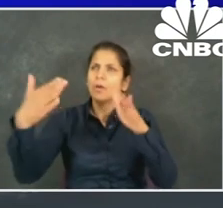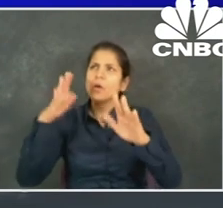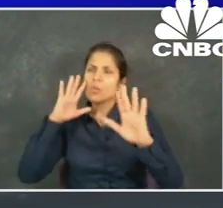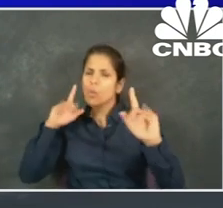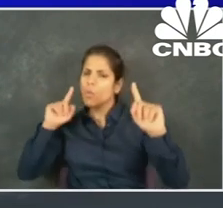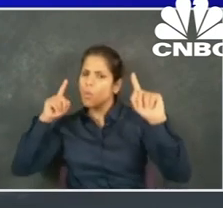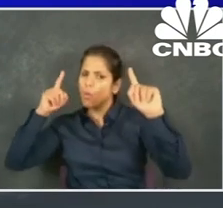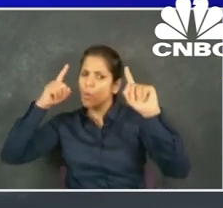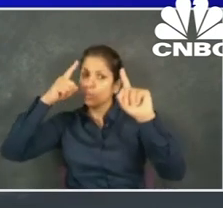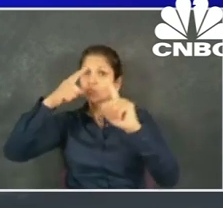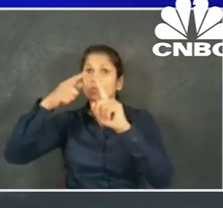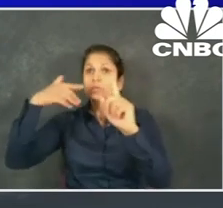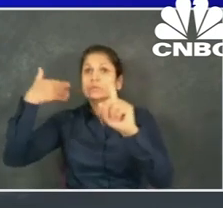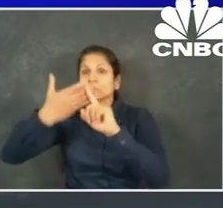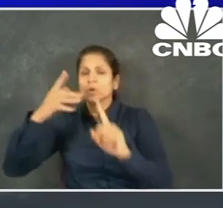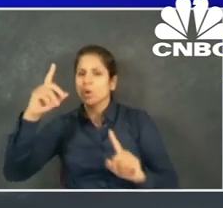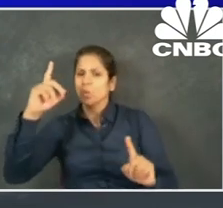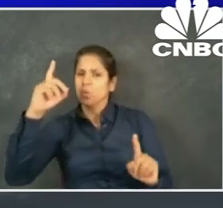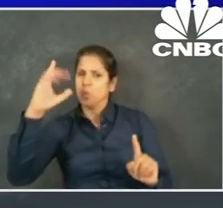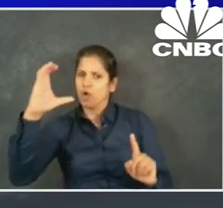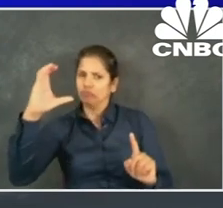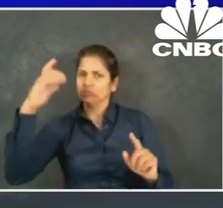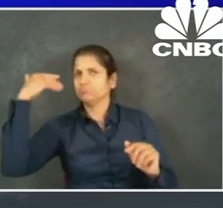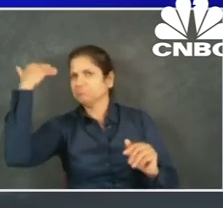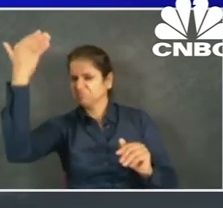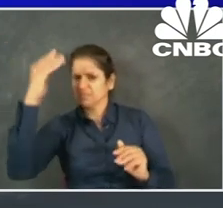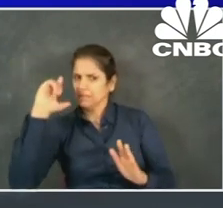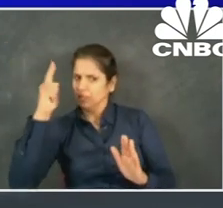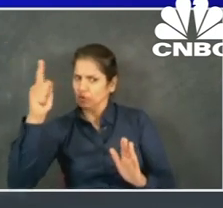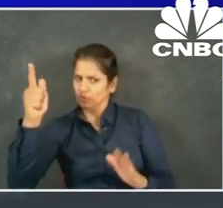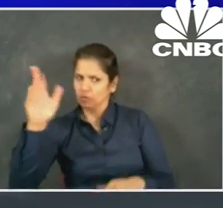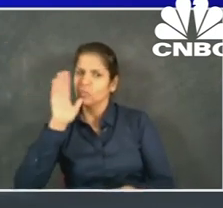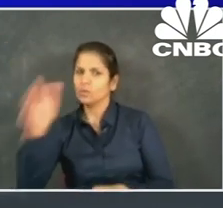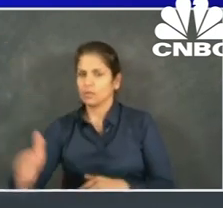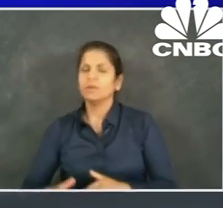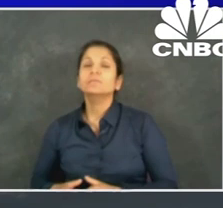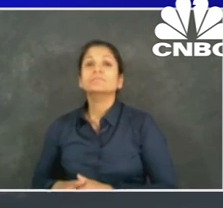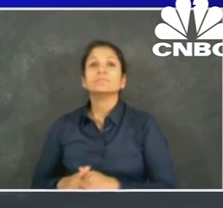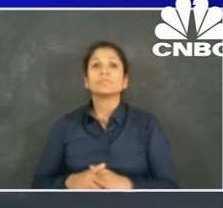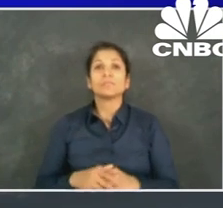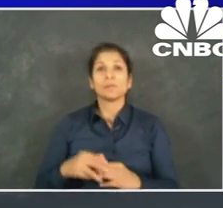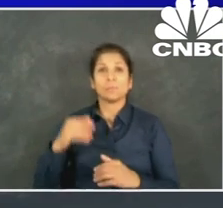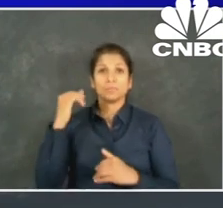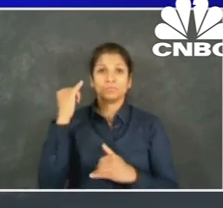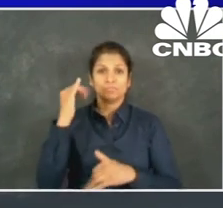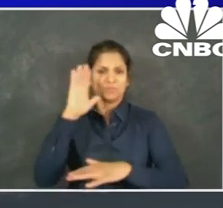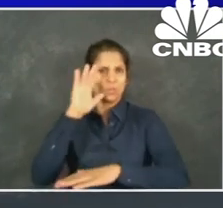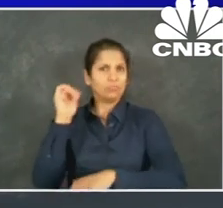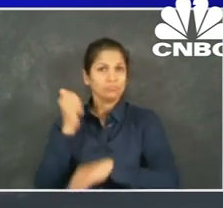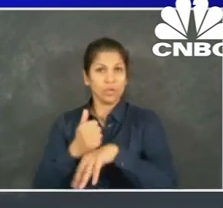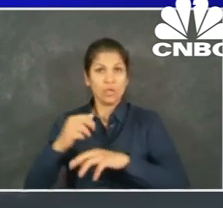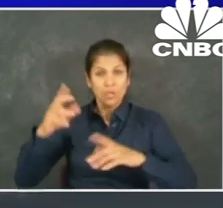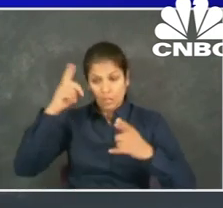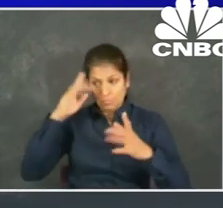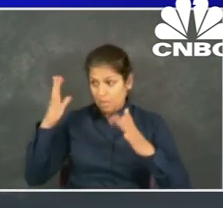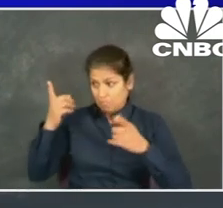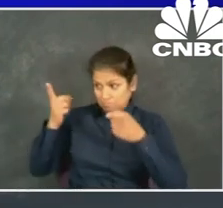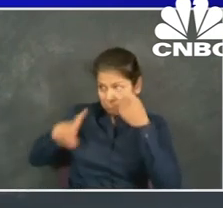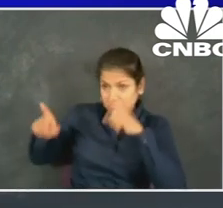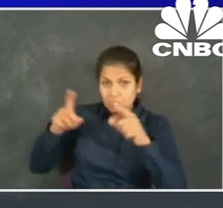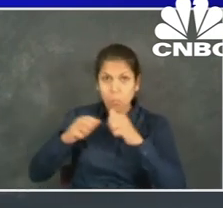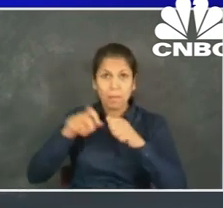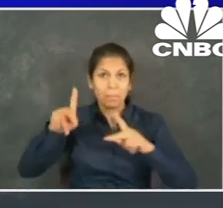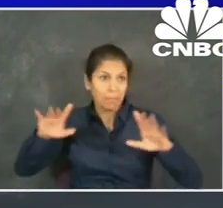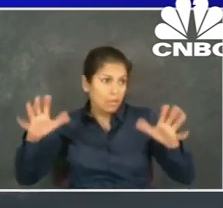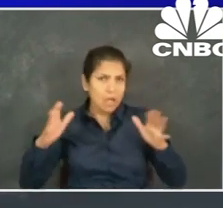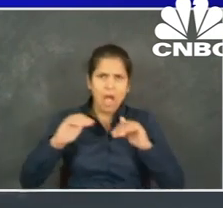initiative that we can do with proper enforcement by the NYPD and the Parks Department and all our other colleague agencies. So you can expect that